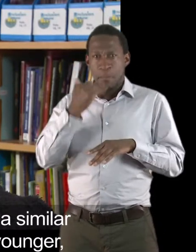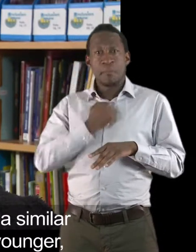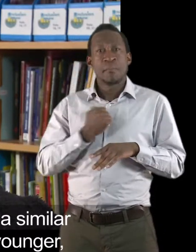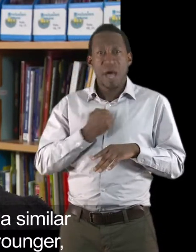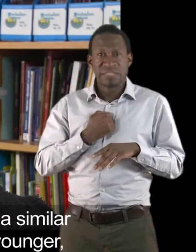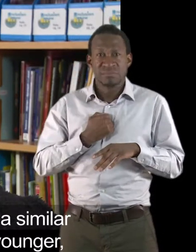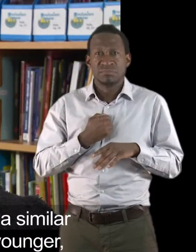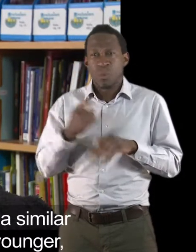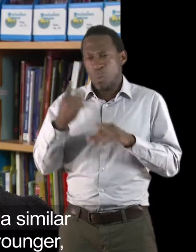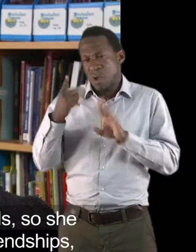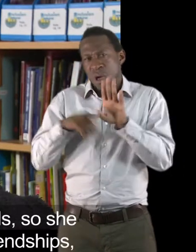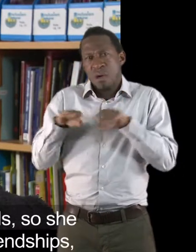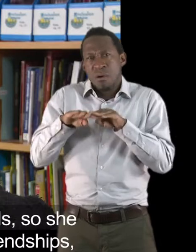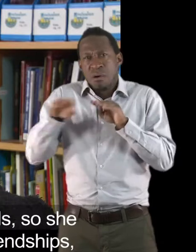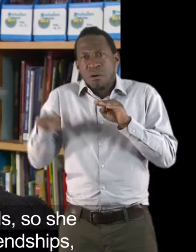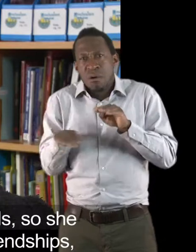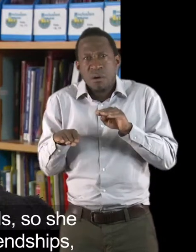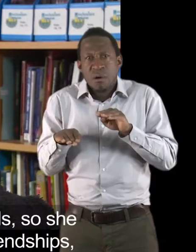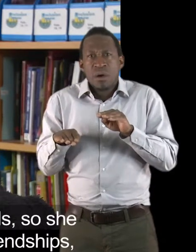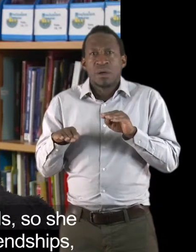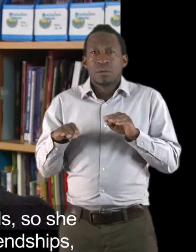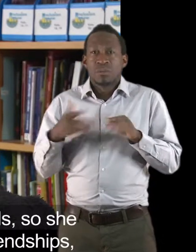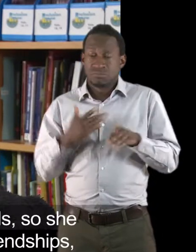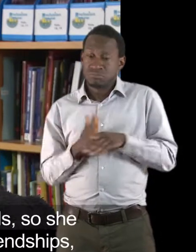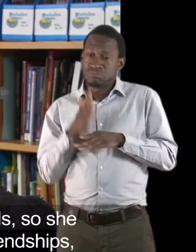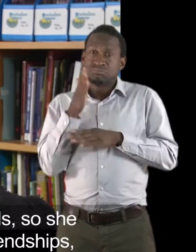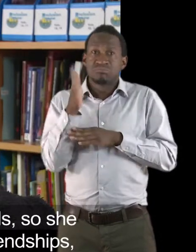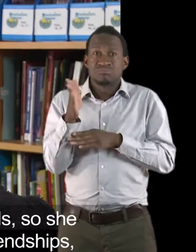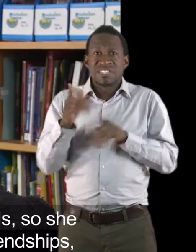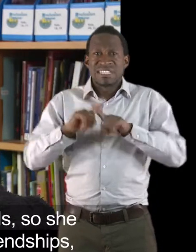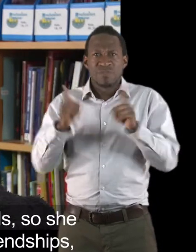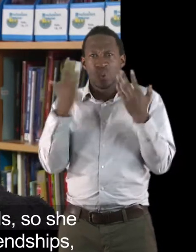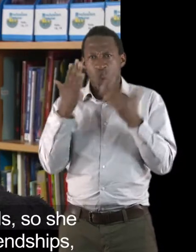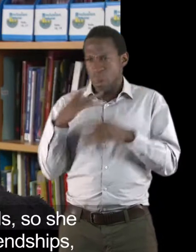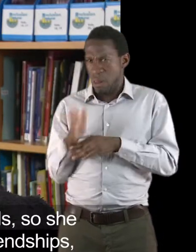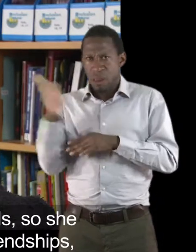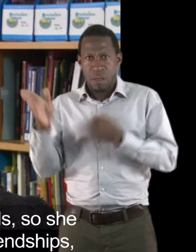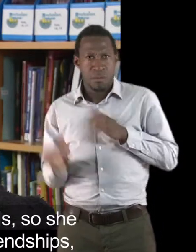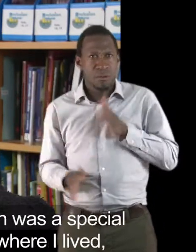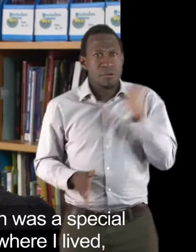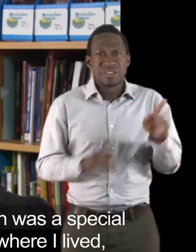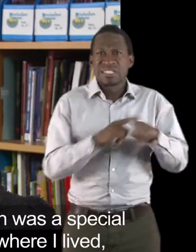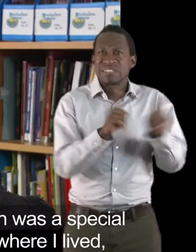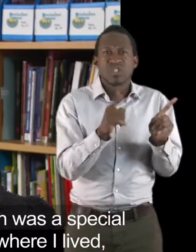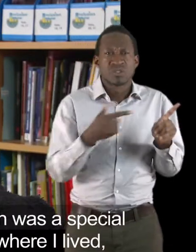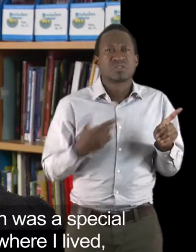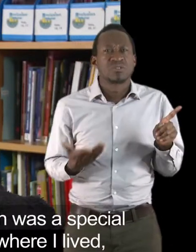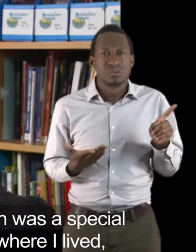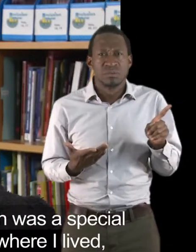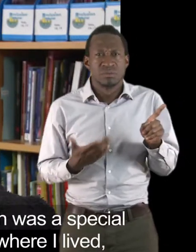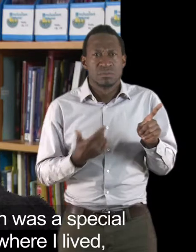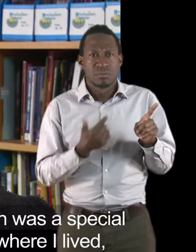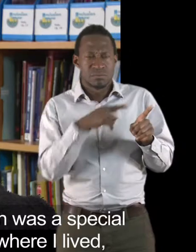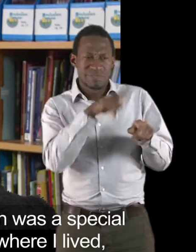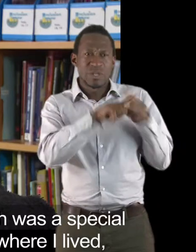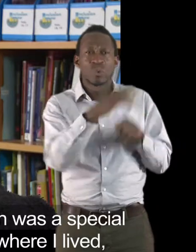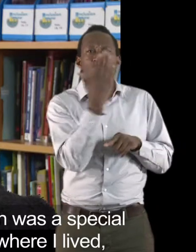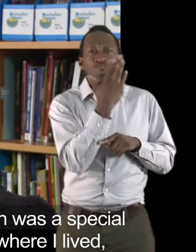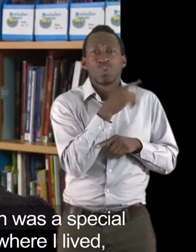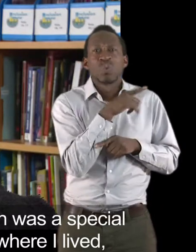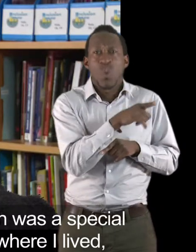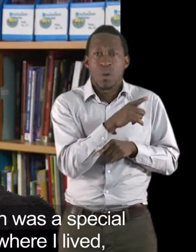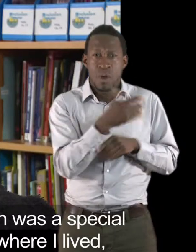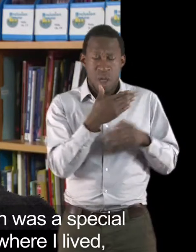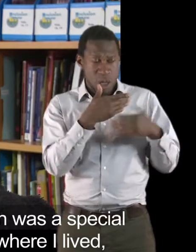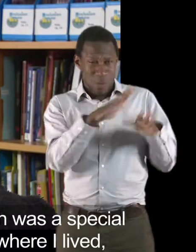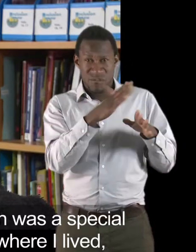a year younger, we went to different schools. So she had developed her own friendships. I went to a different school, which was a special school,